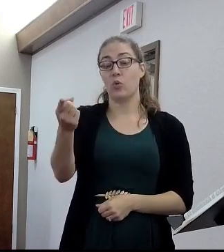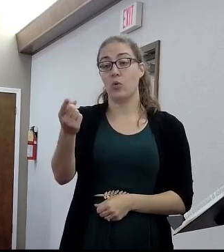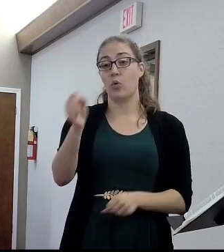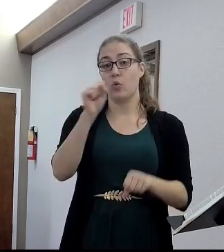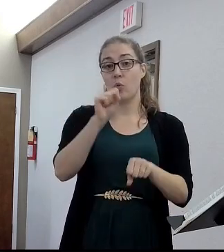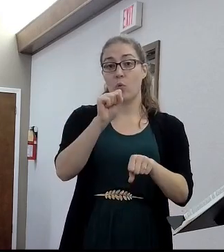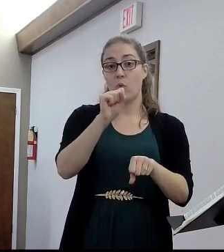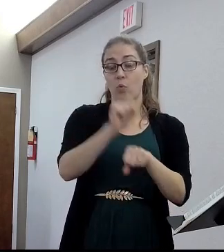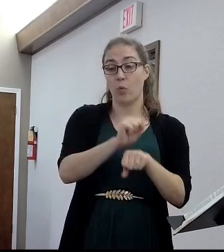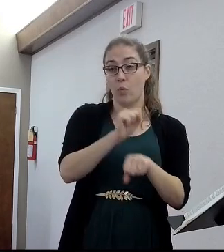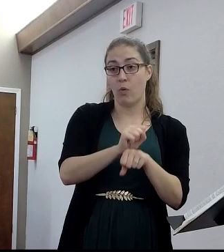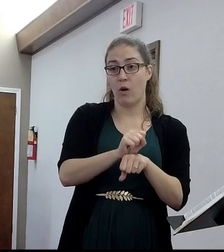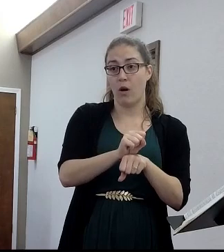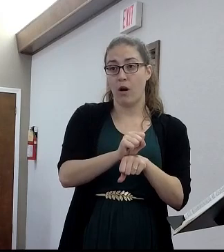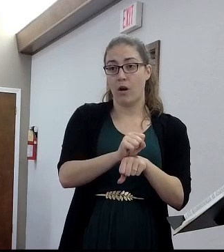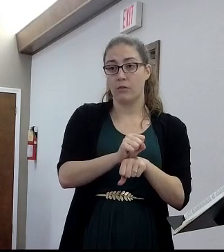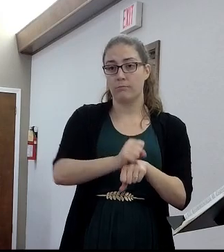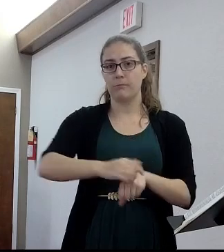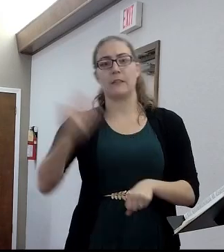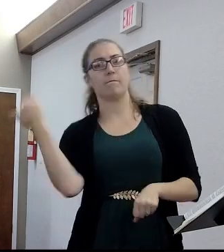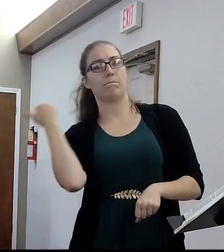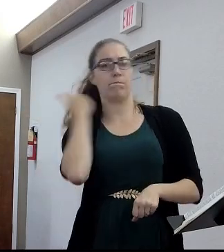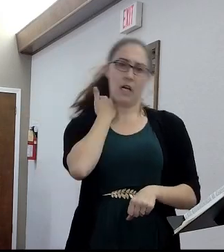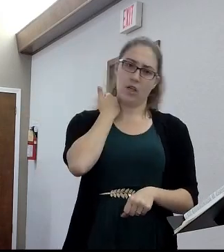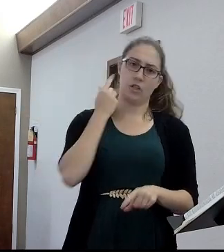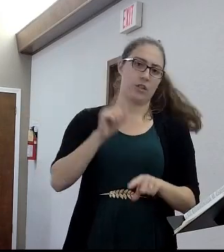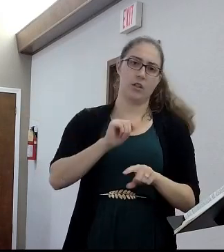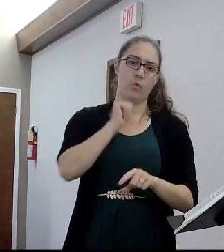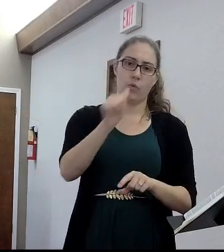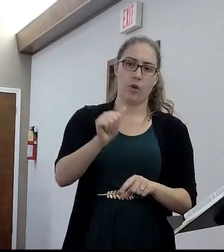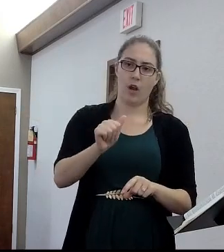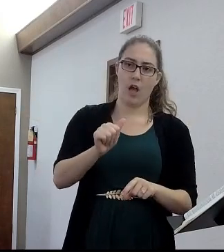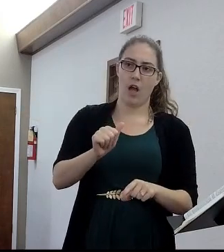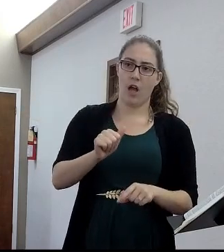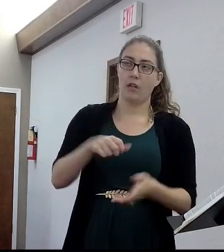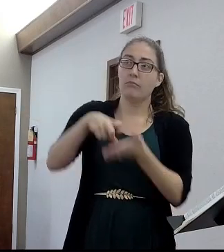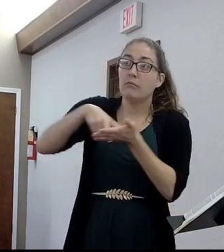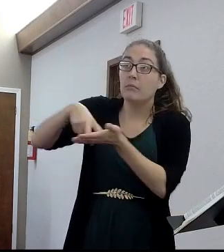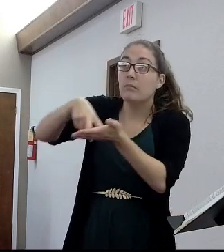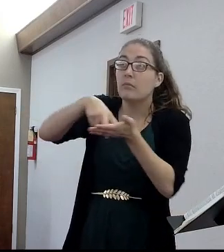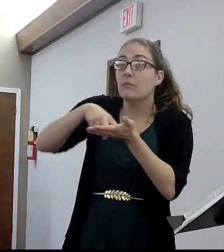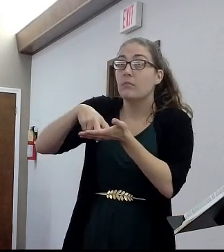bow the knee to Caesar because God said to do something different.